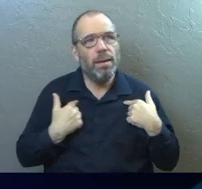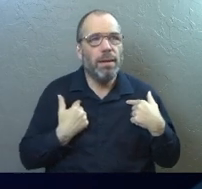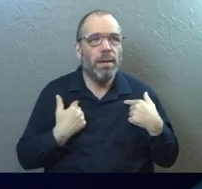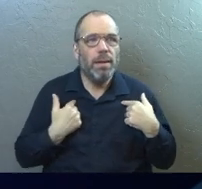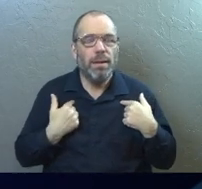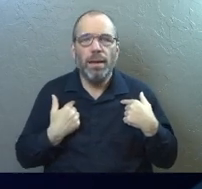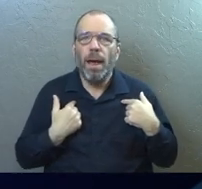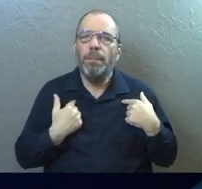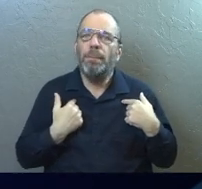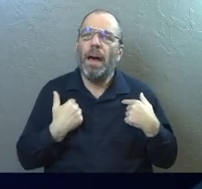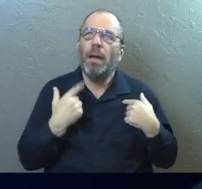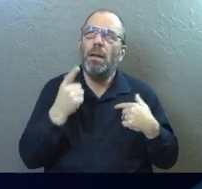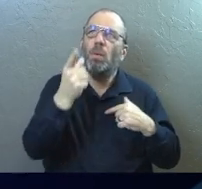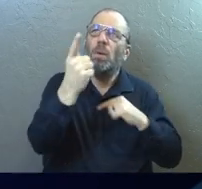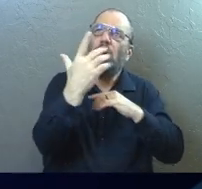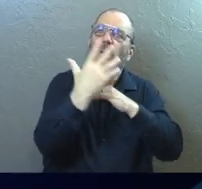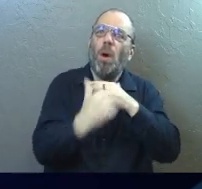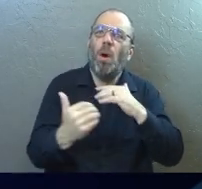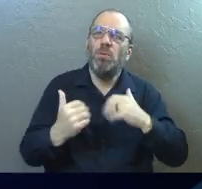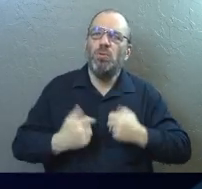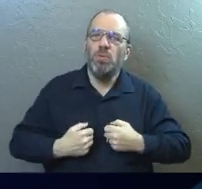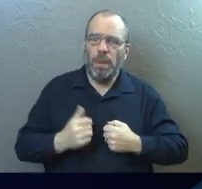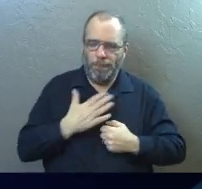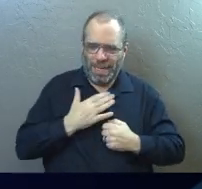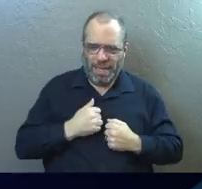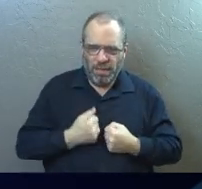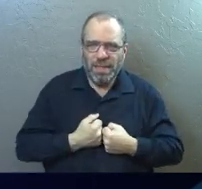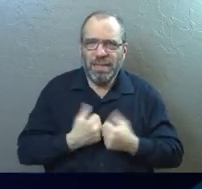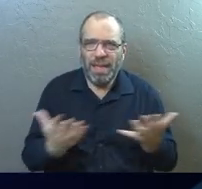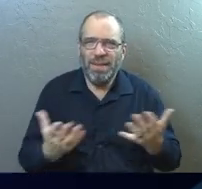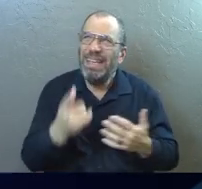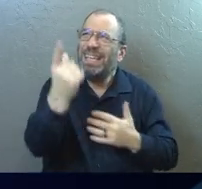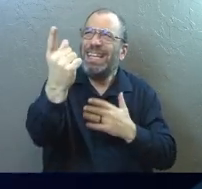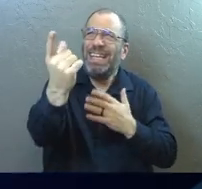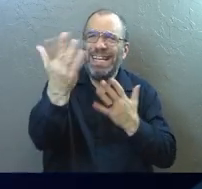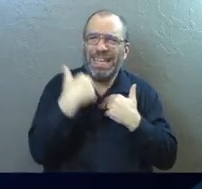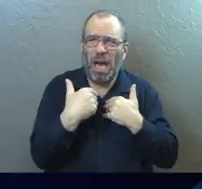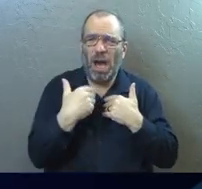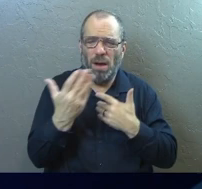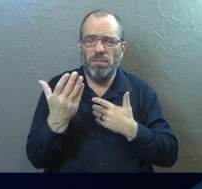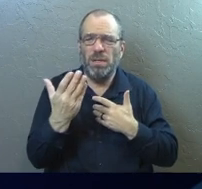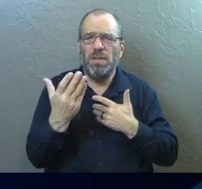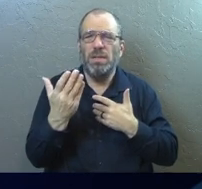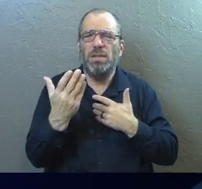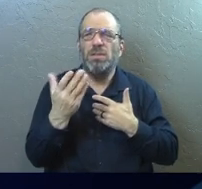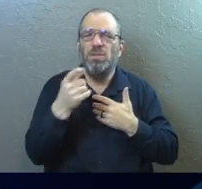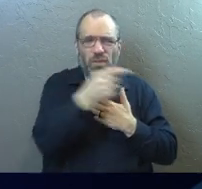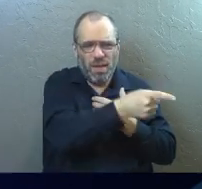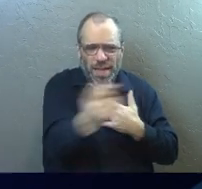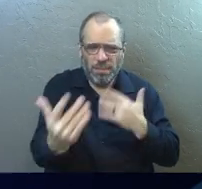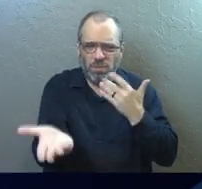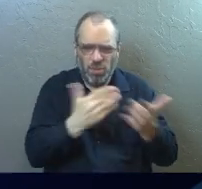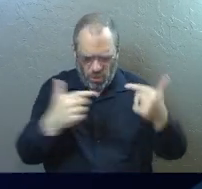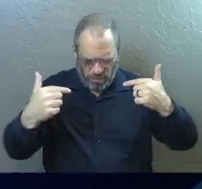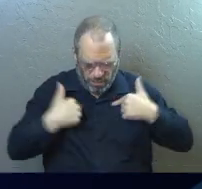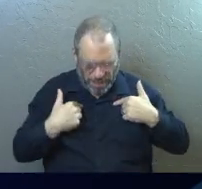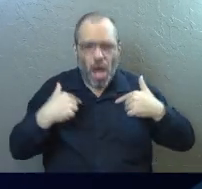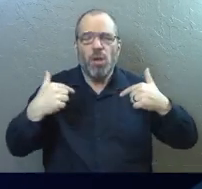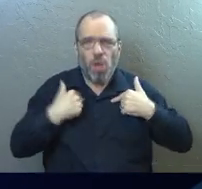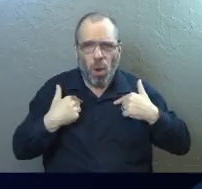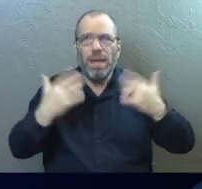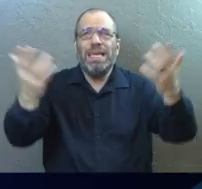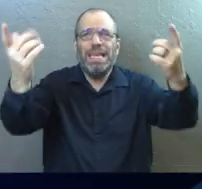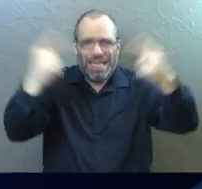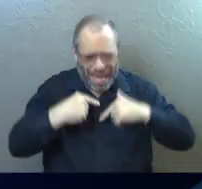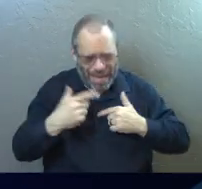Now we're called to give ourselves away. He did not come to be served, but to serve and to give his life away as a